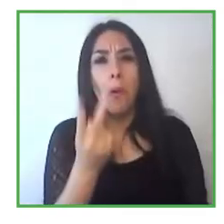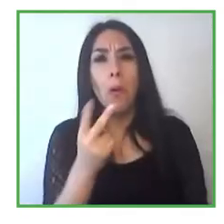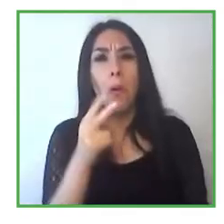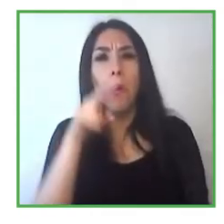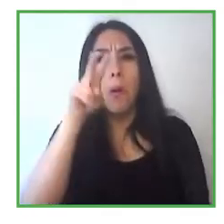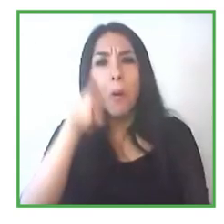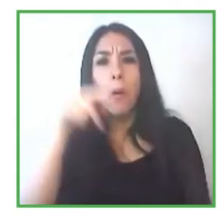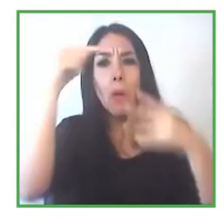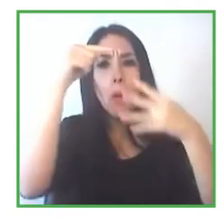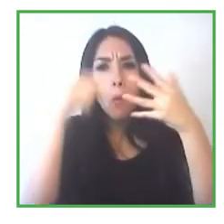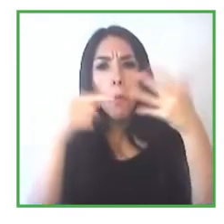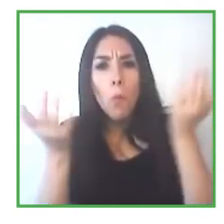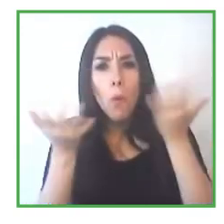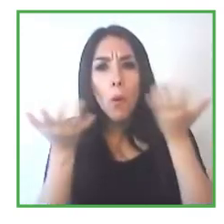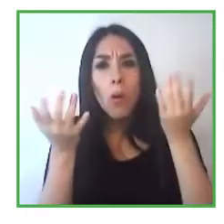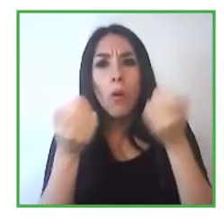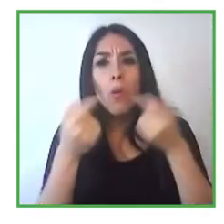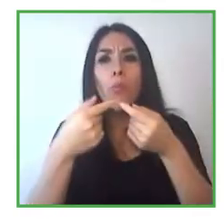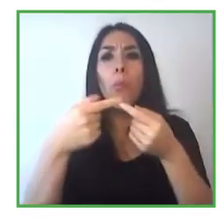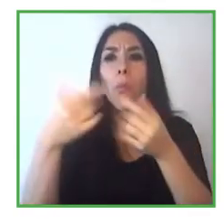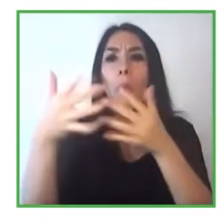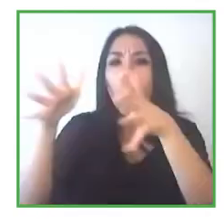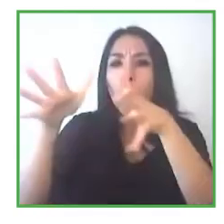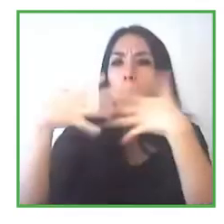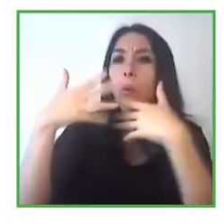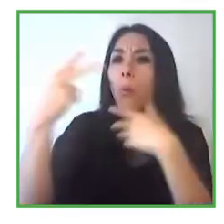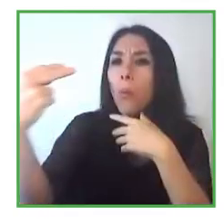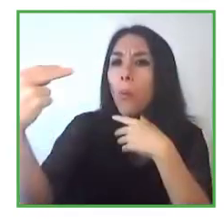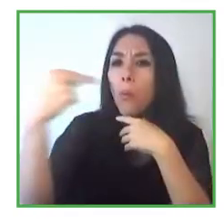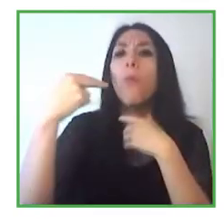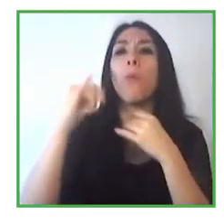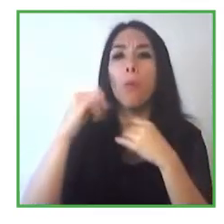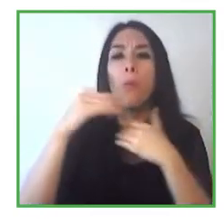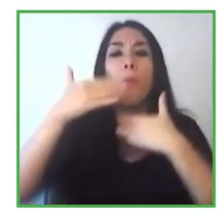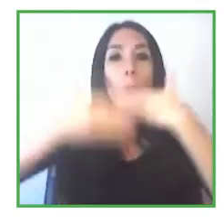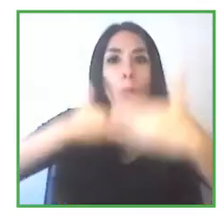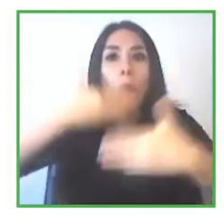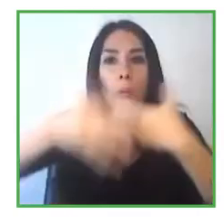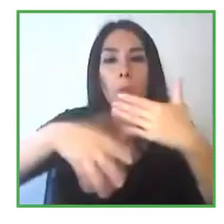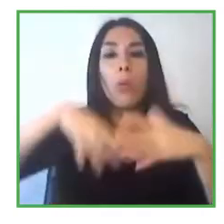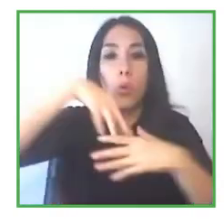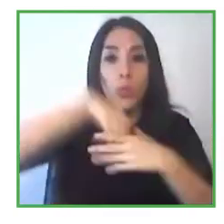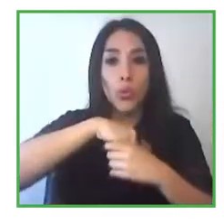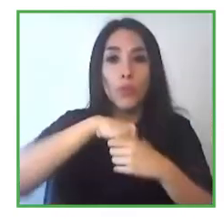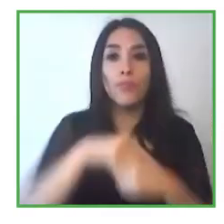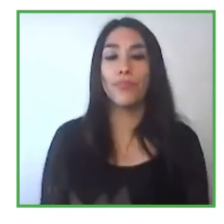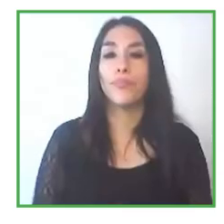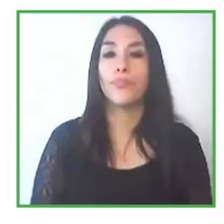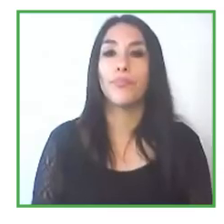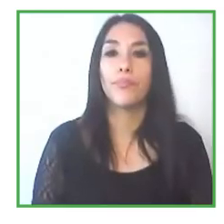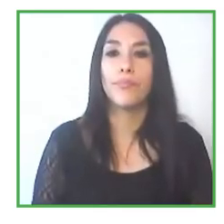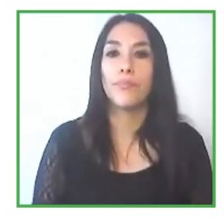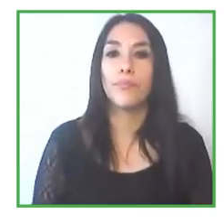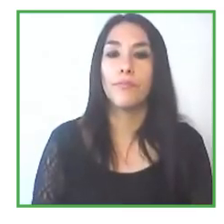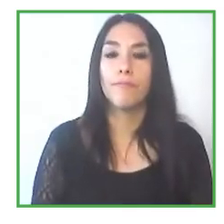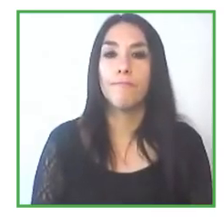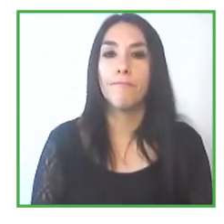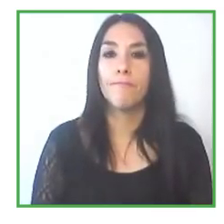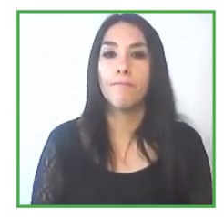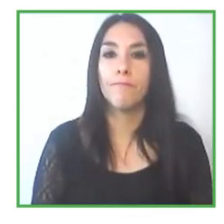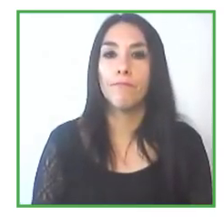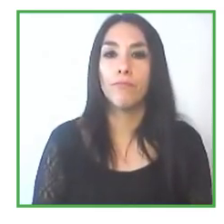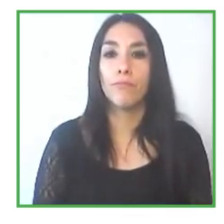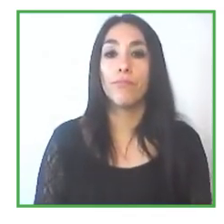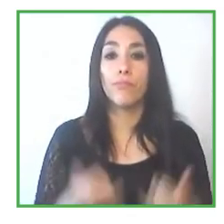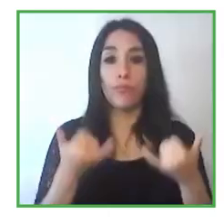employment methodology is very important to overcome these barriers that methodology works step by